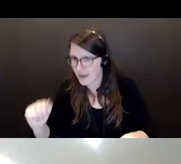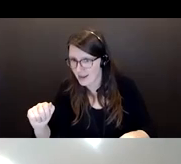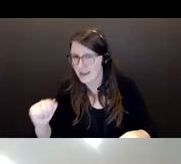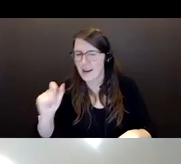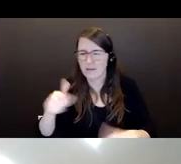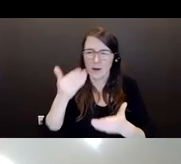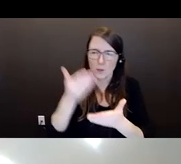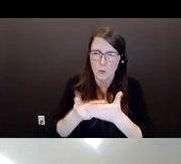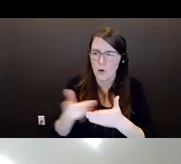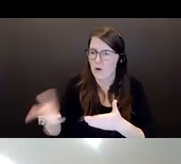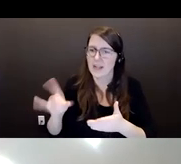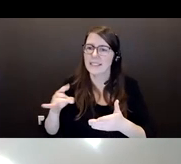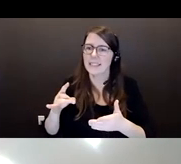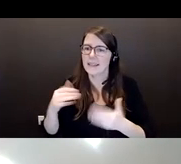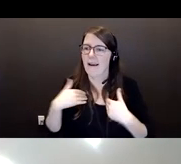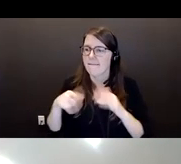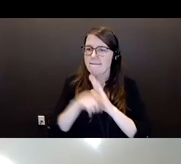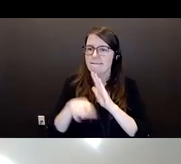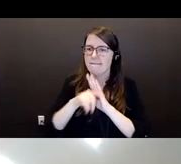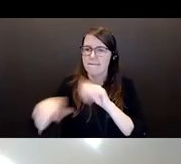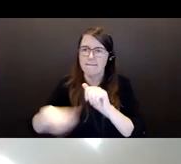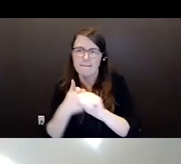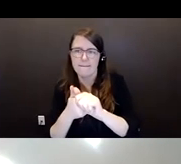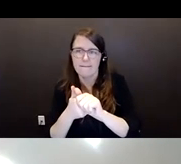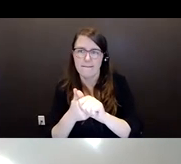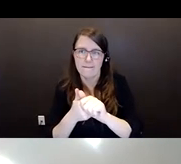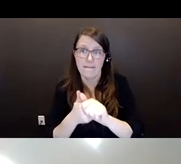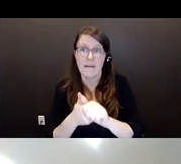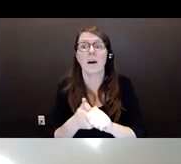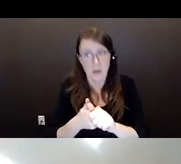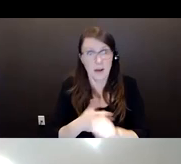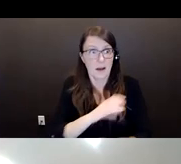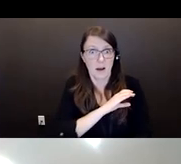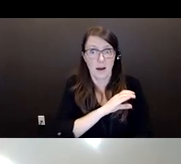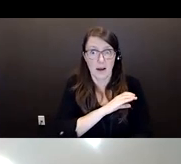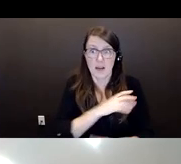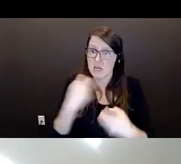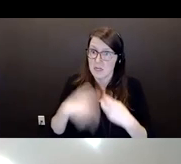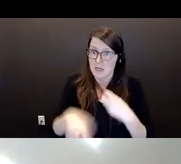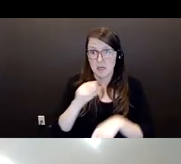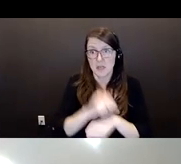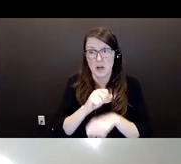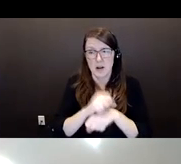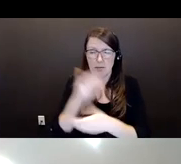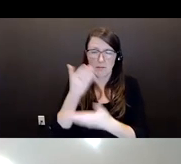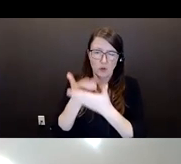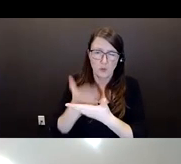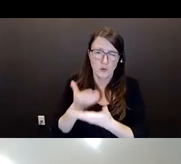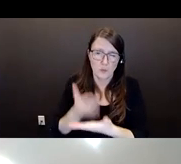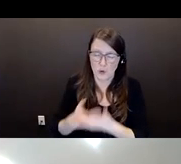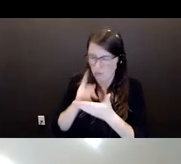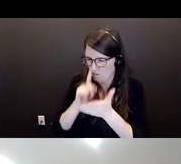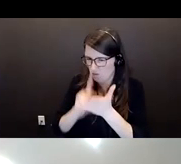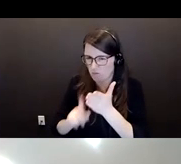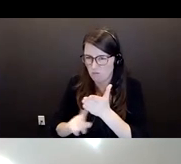thoroughness that's necessary, you will never have success in court. But it is possible. I can tell you that personal